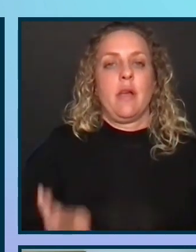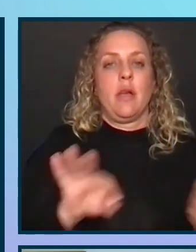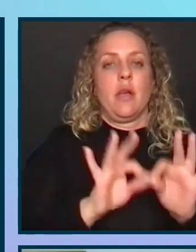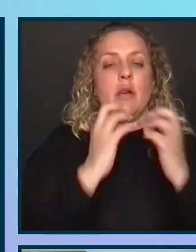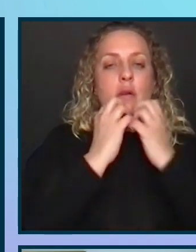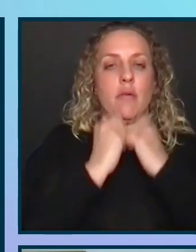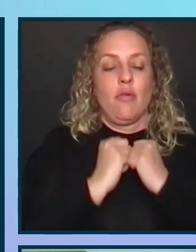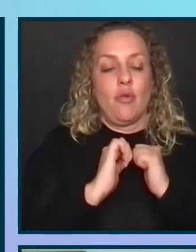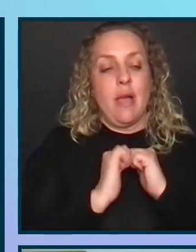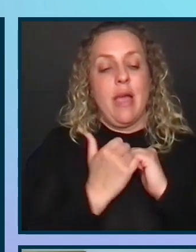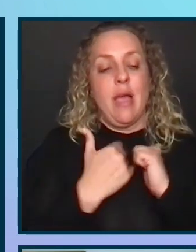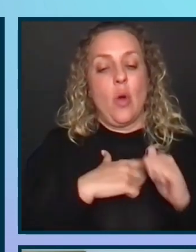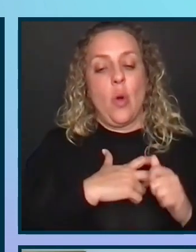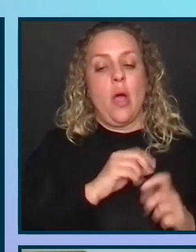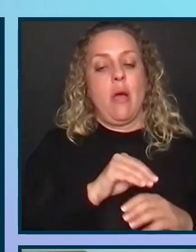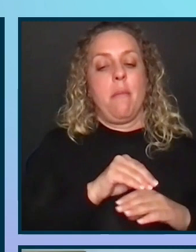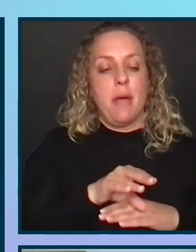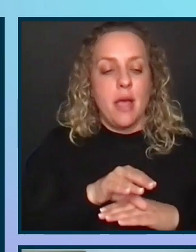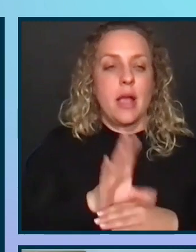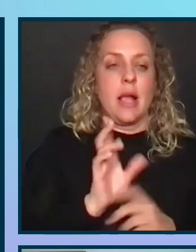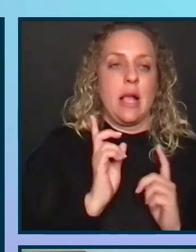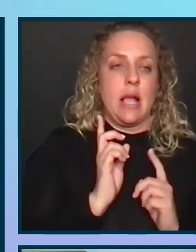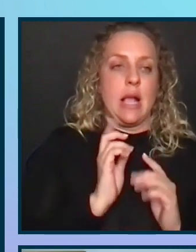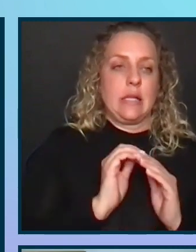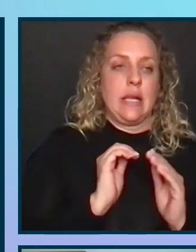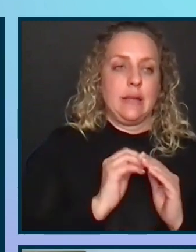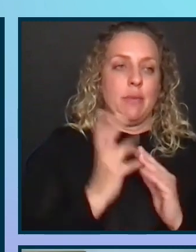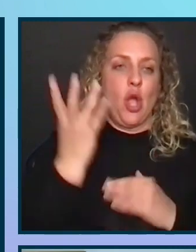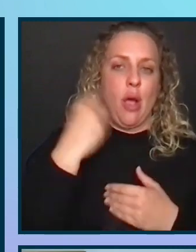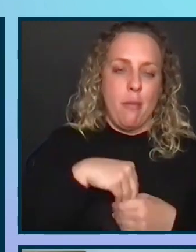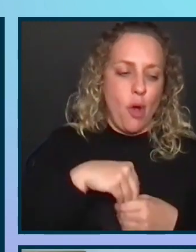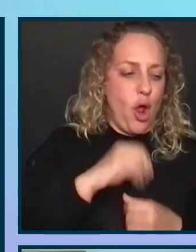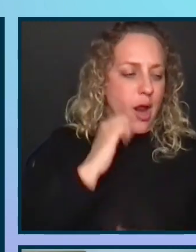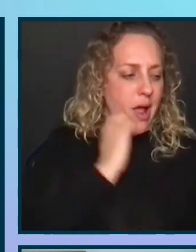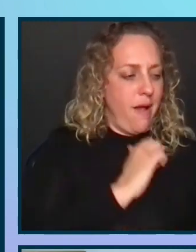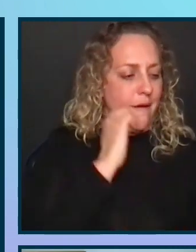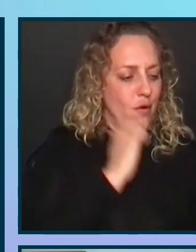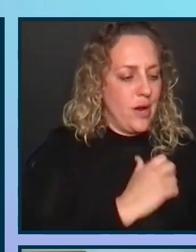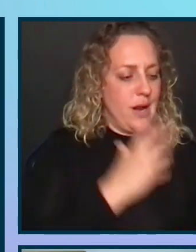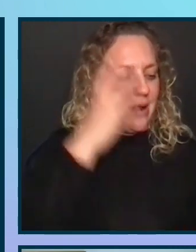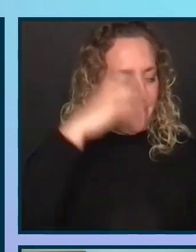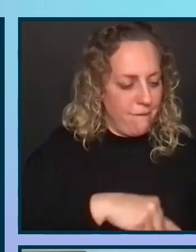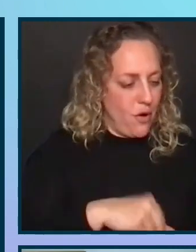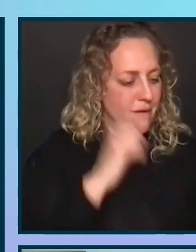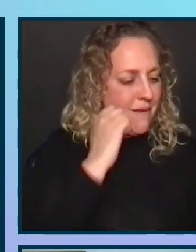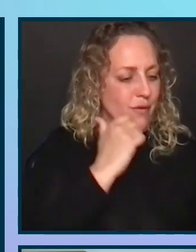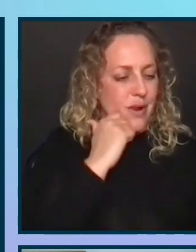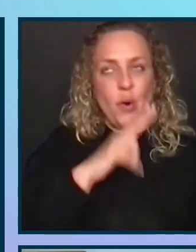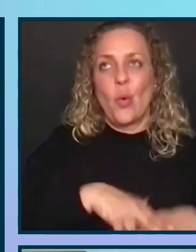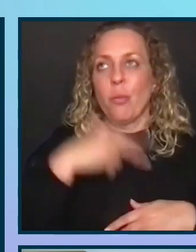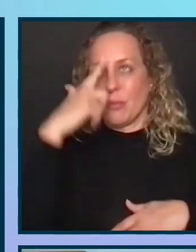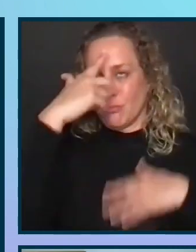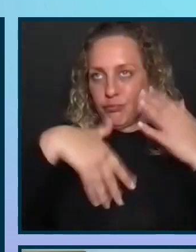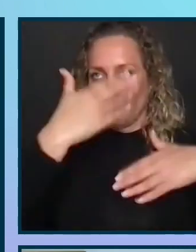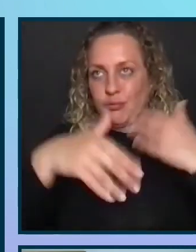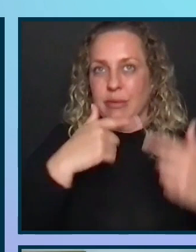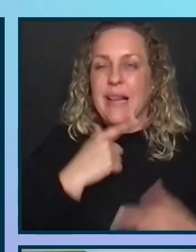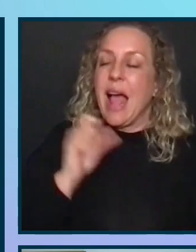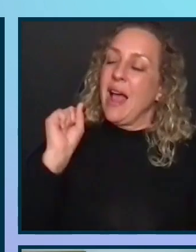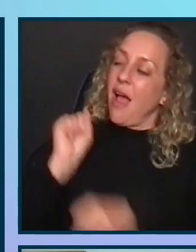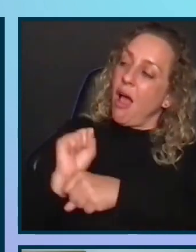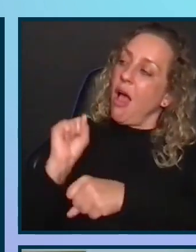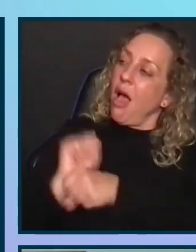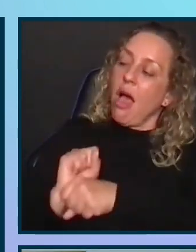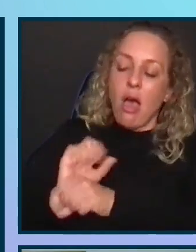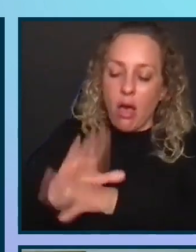do I make accessibility just part of the day-to-day fabric of how we do things? So it's not something additional.